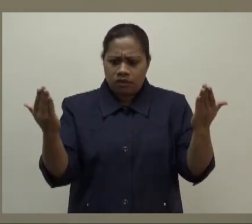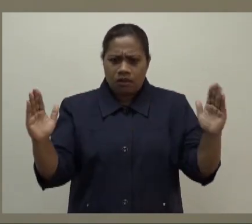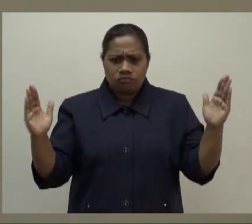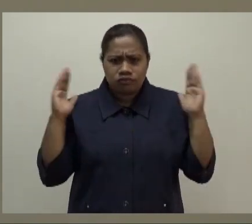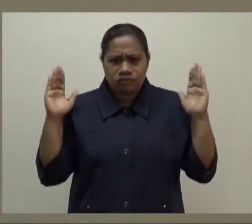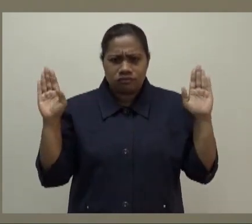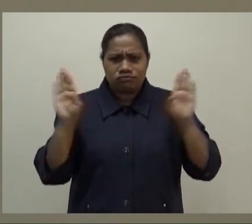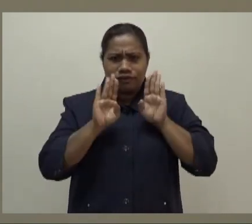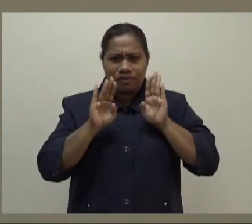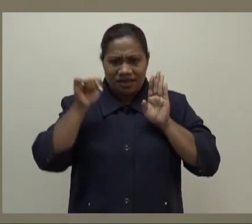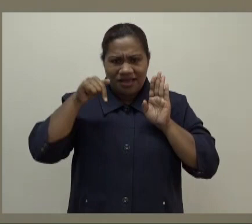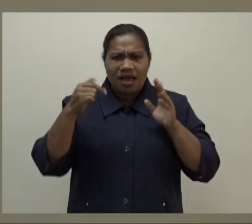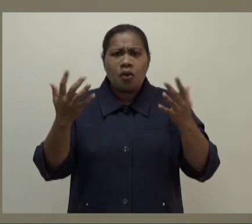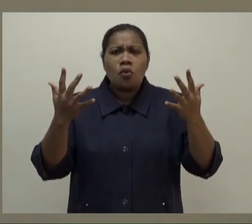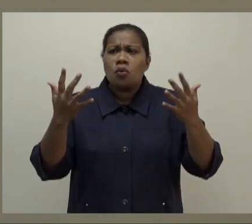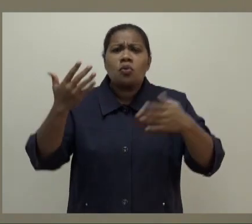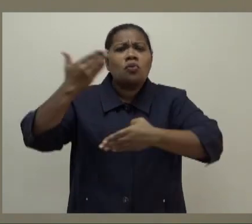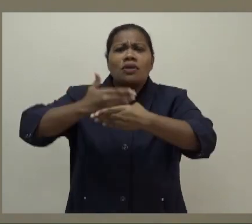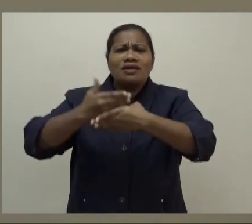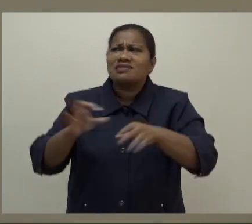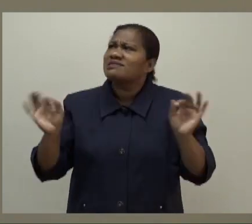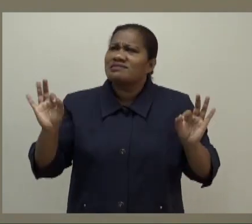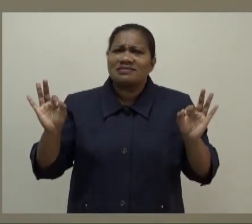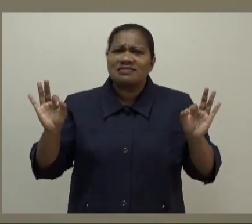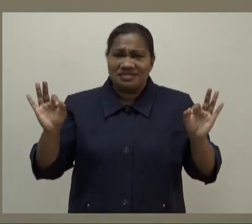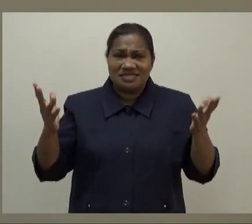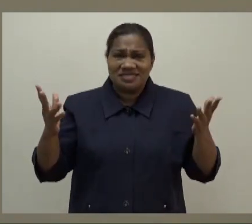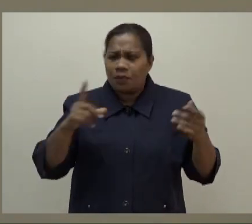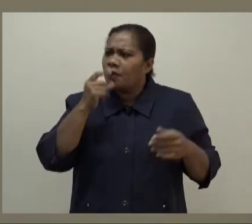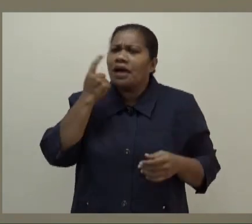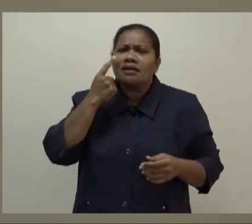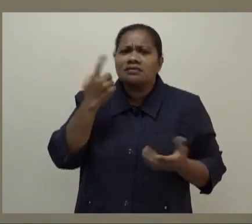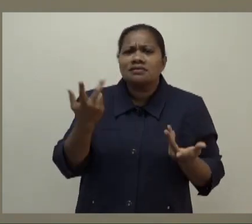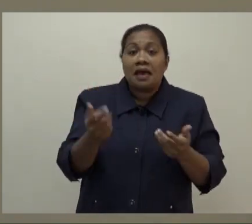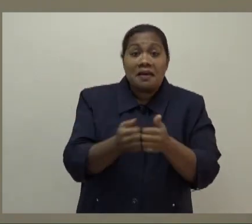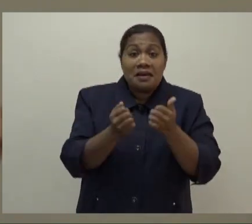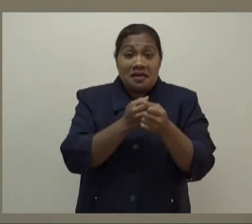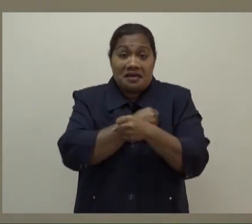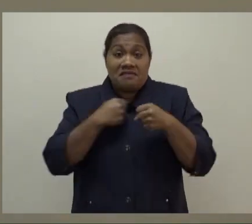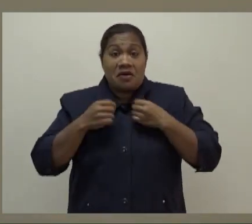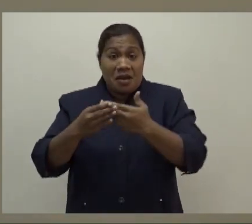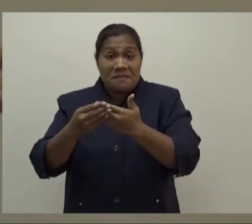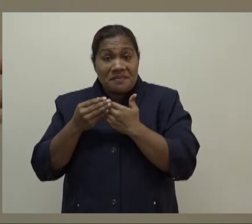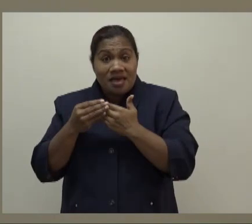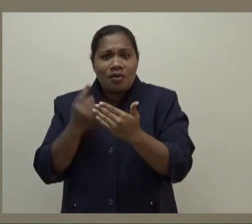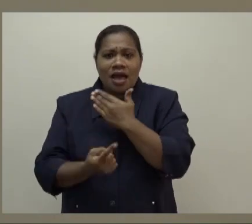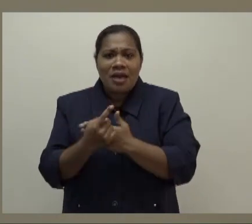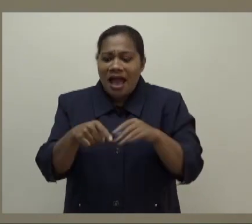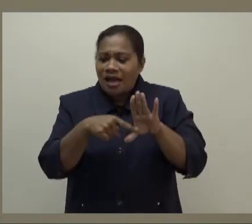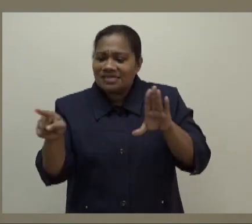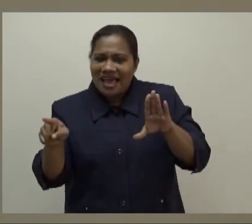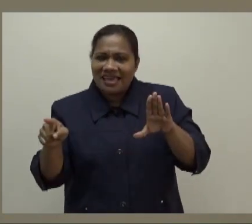Otherwise, it's like you don't get the ambience of a night club. I can see in many of our parties we can have it outdoors where you can